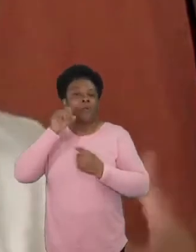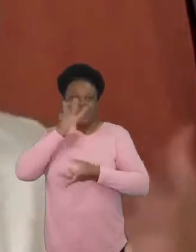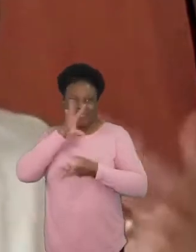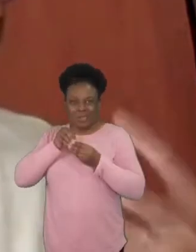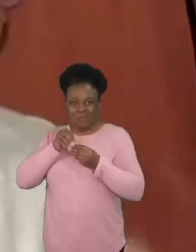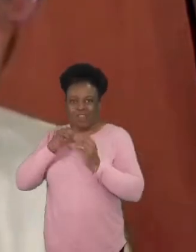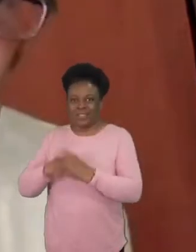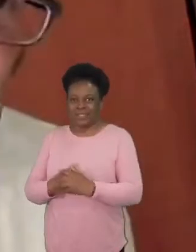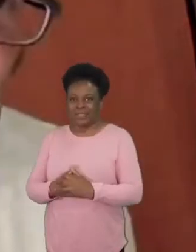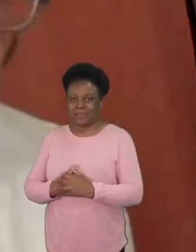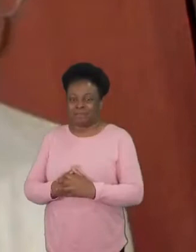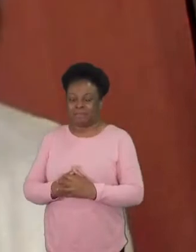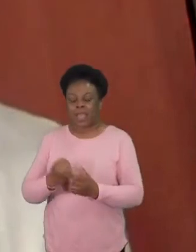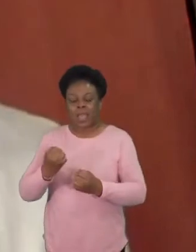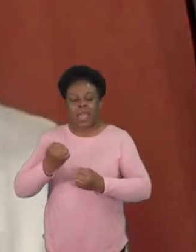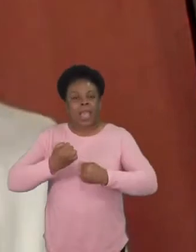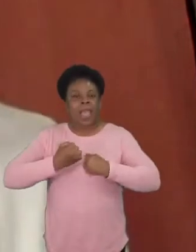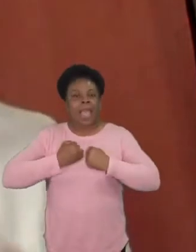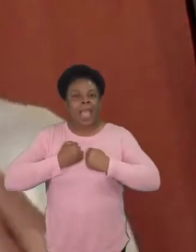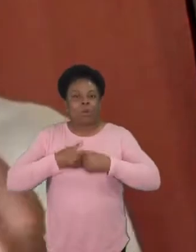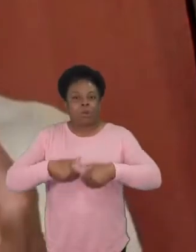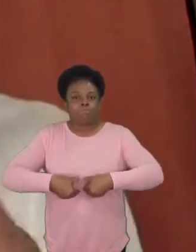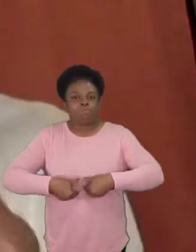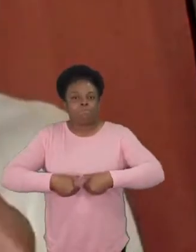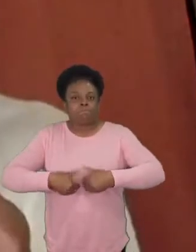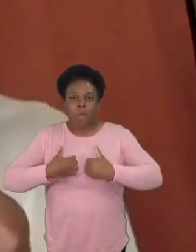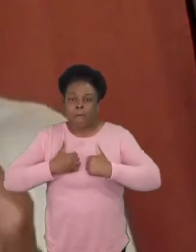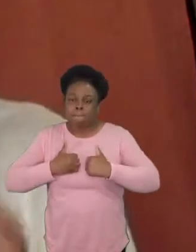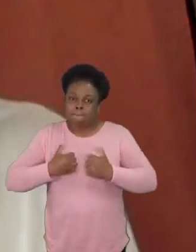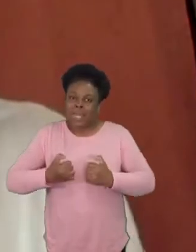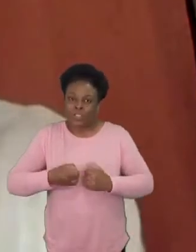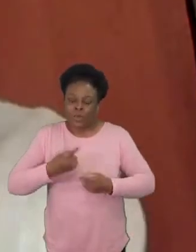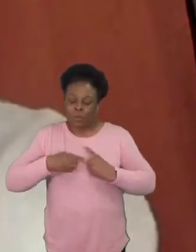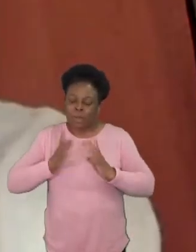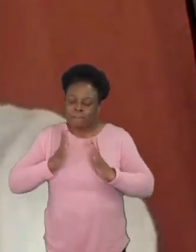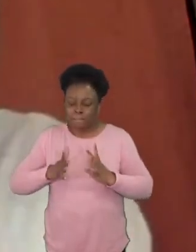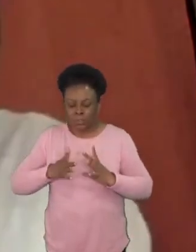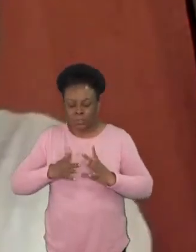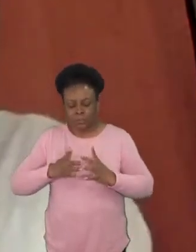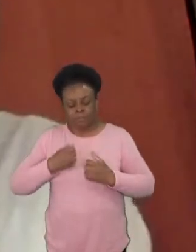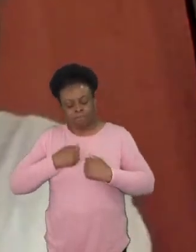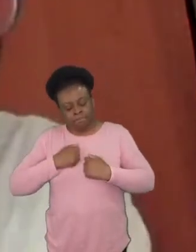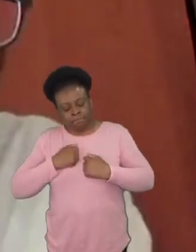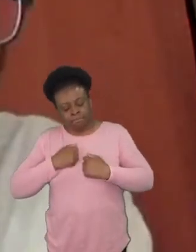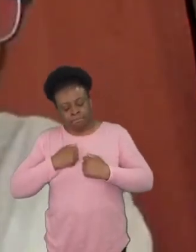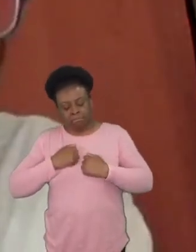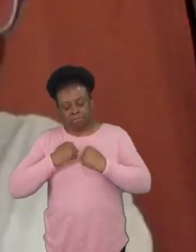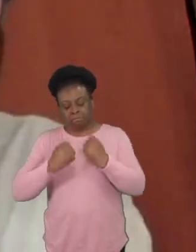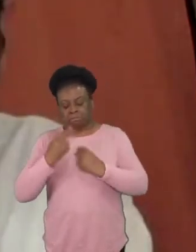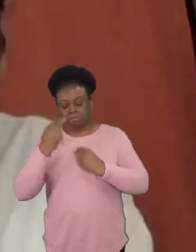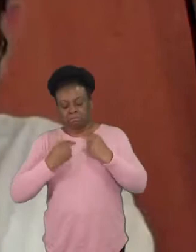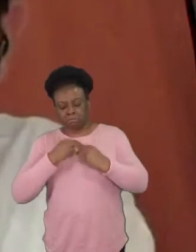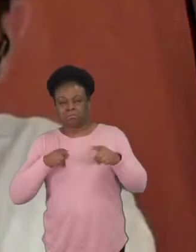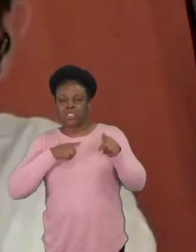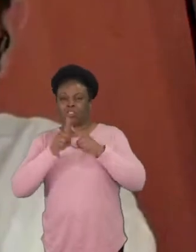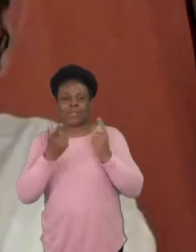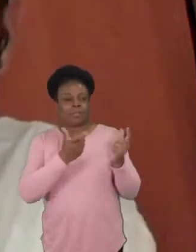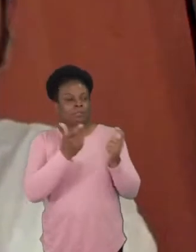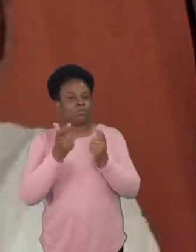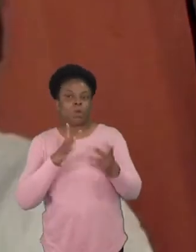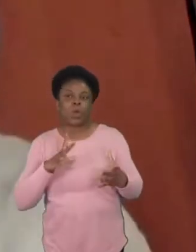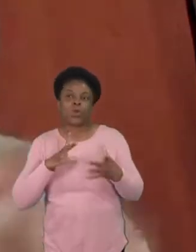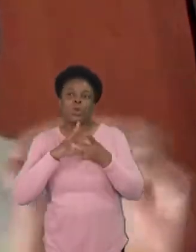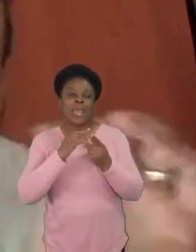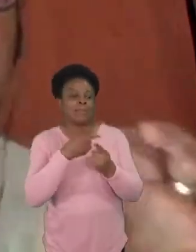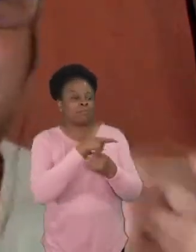our deepest passions and connect them to the world's deepest pain and